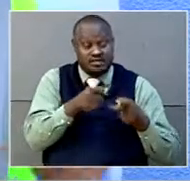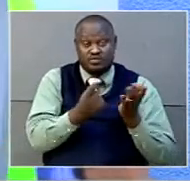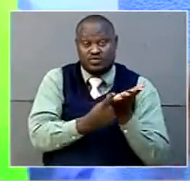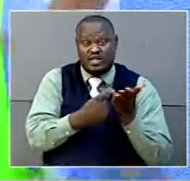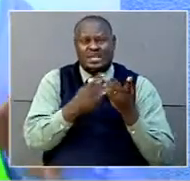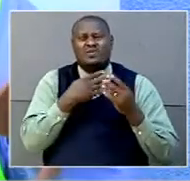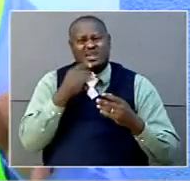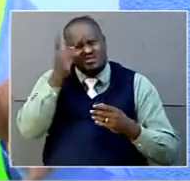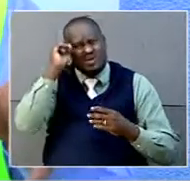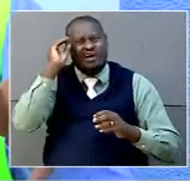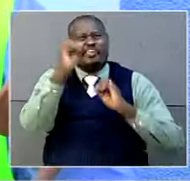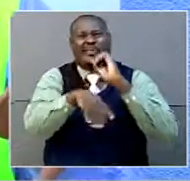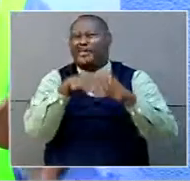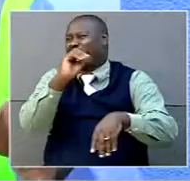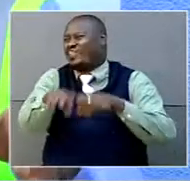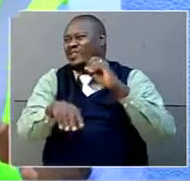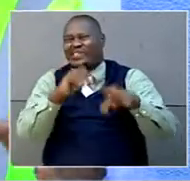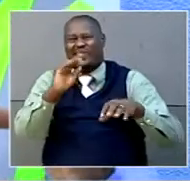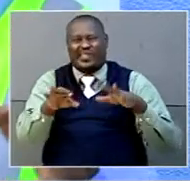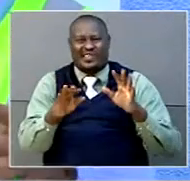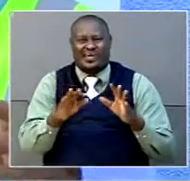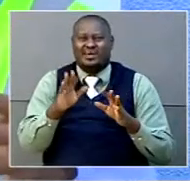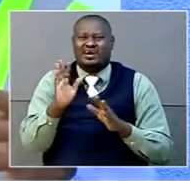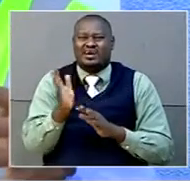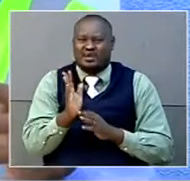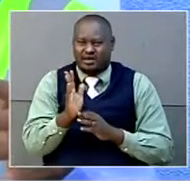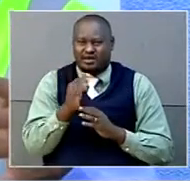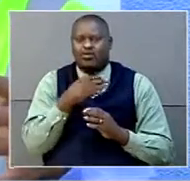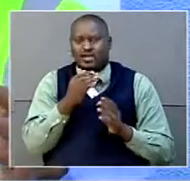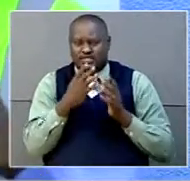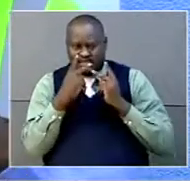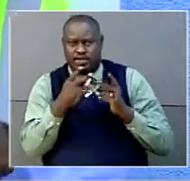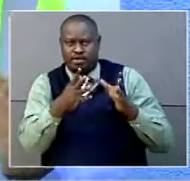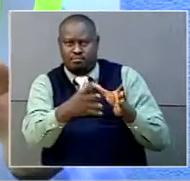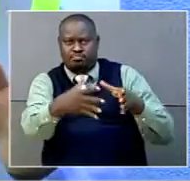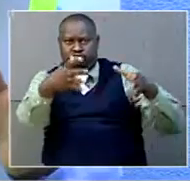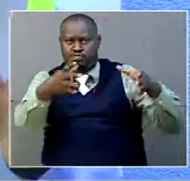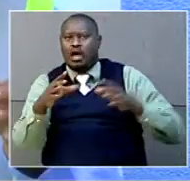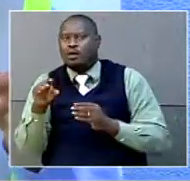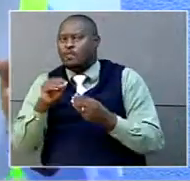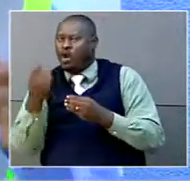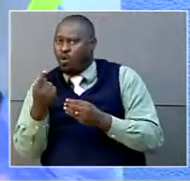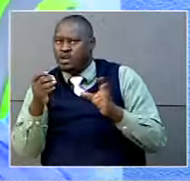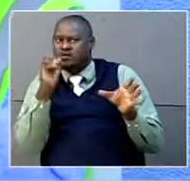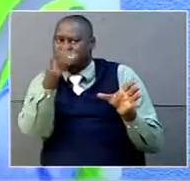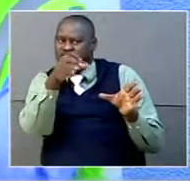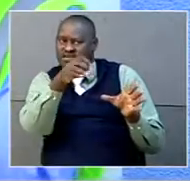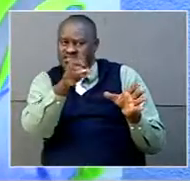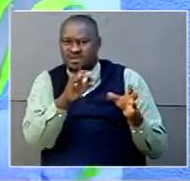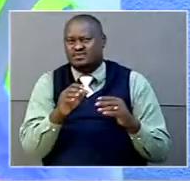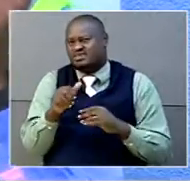throw plastic garbage together with organic waste. If we learn to separate this garbage, then we will turn this